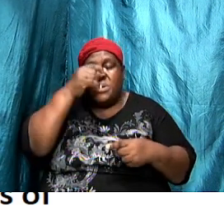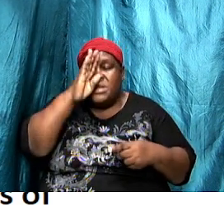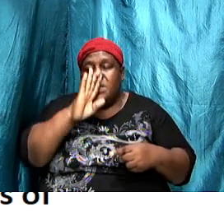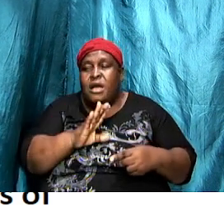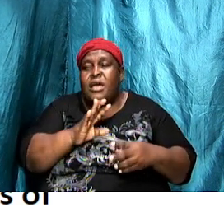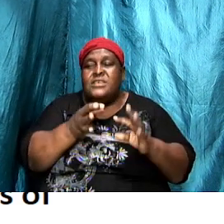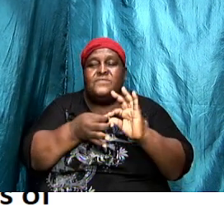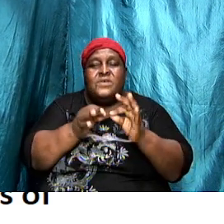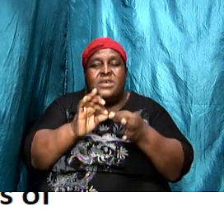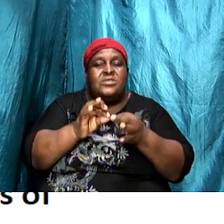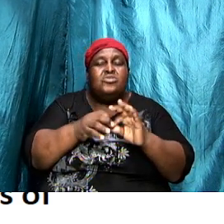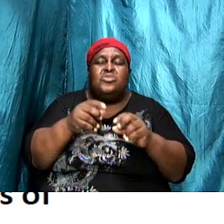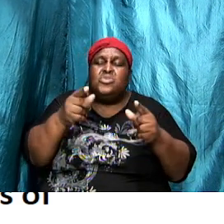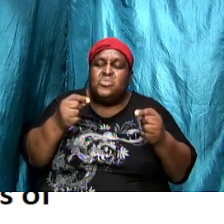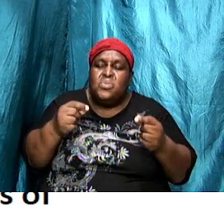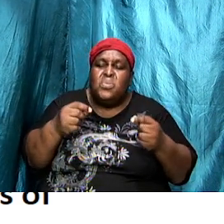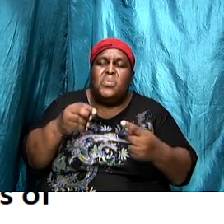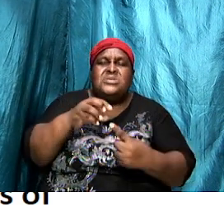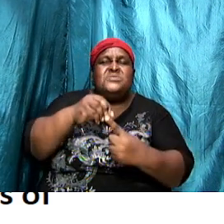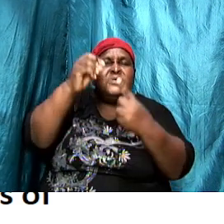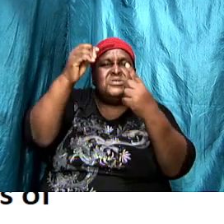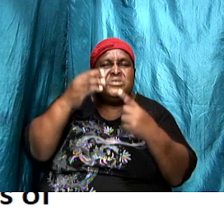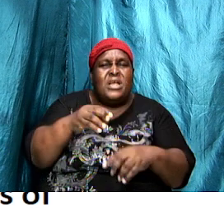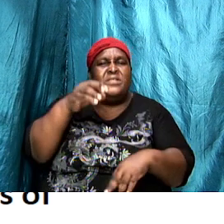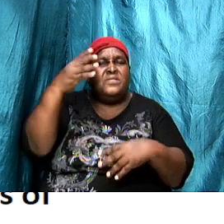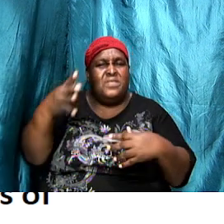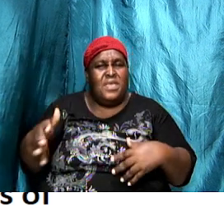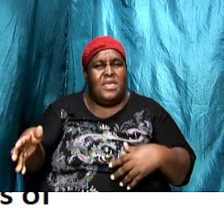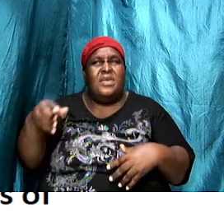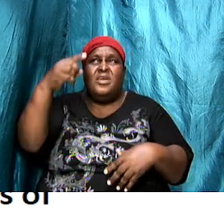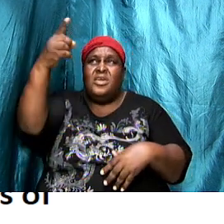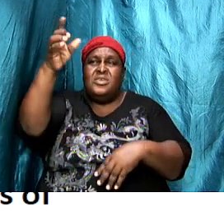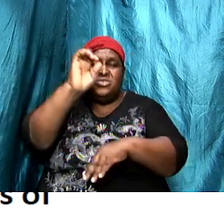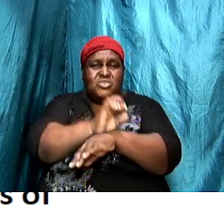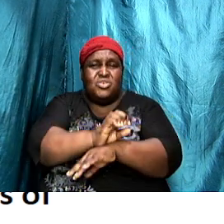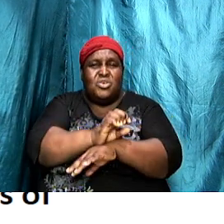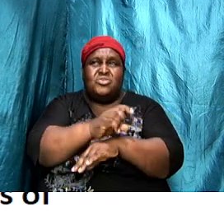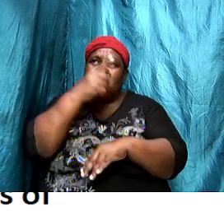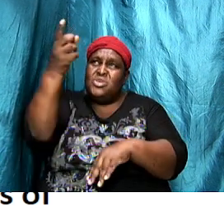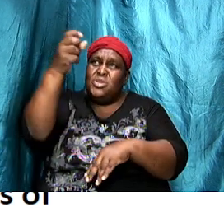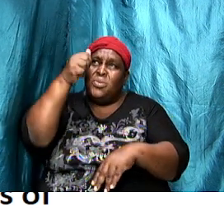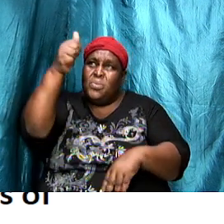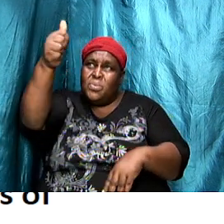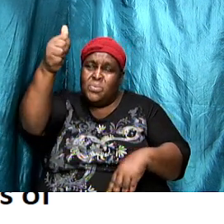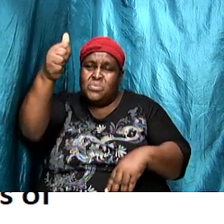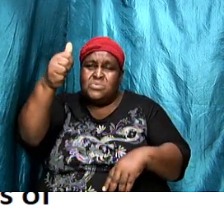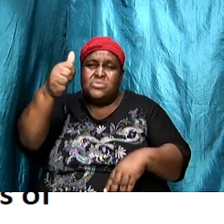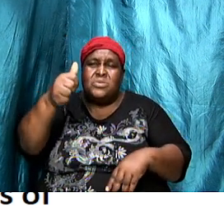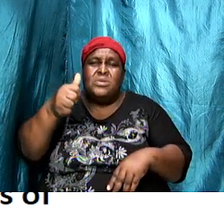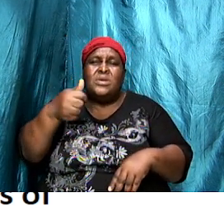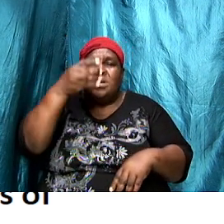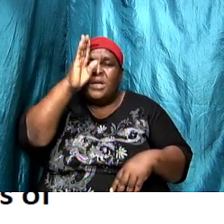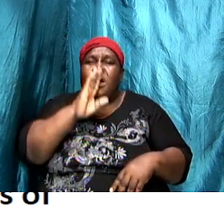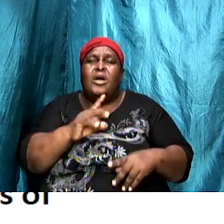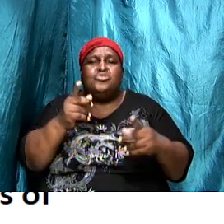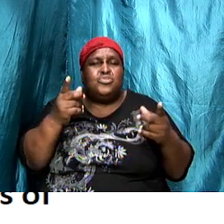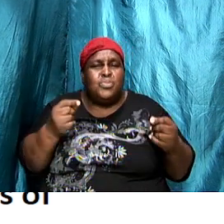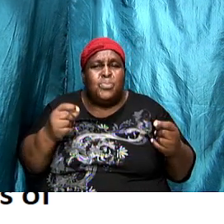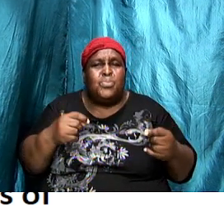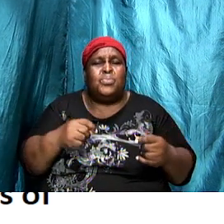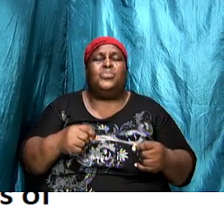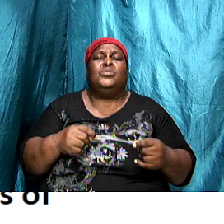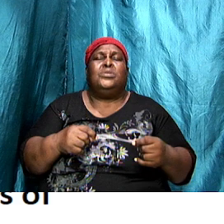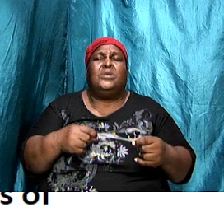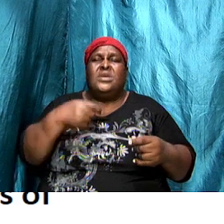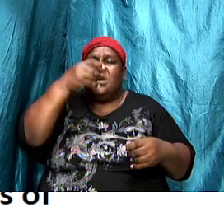with a particular church his church that he owns he does it because he is a God of order